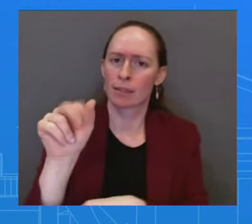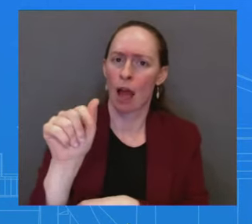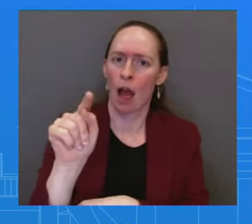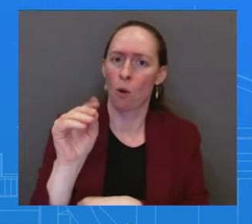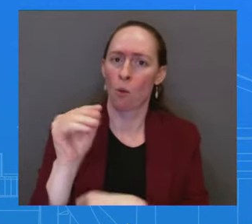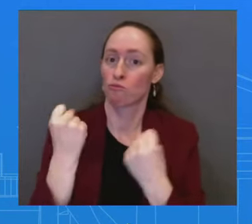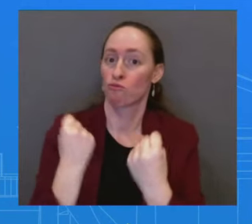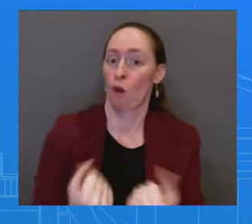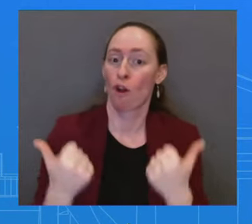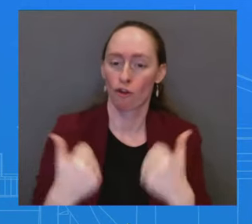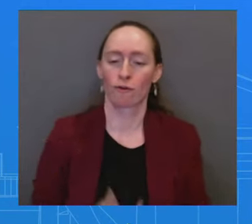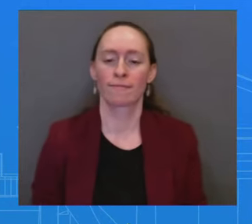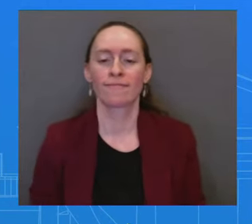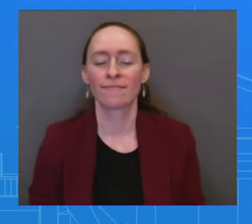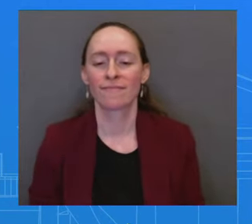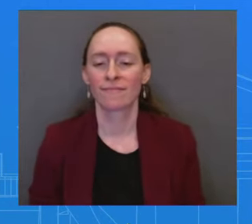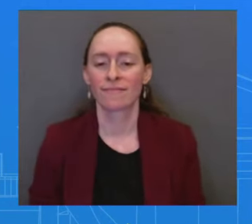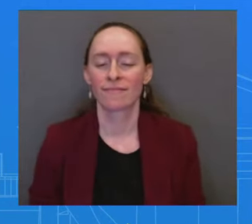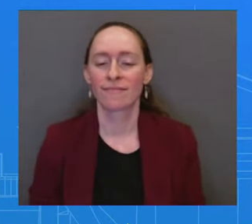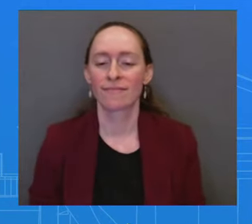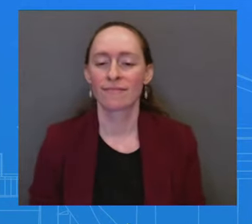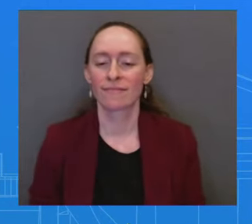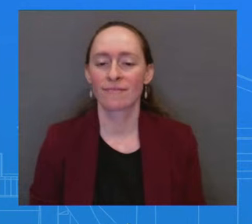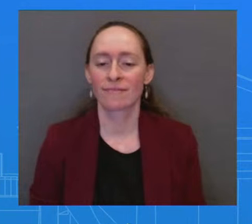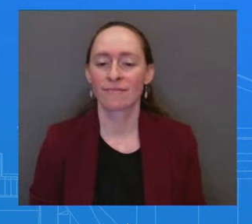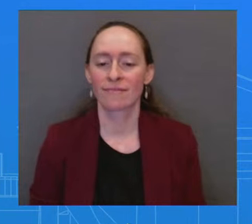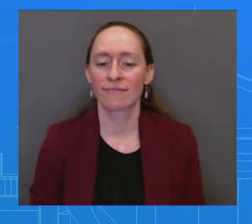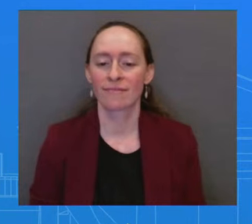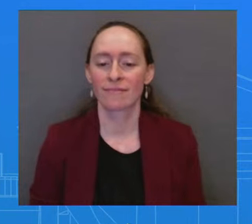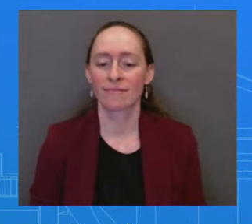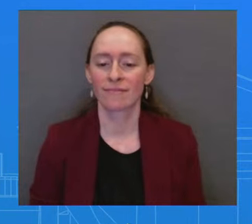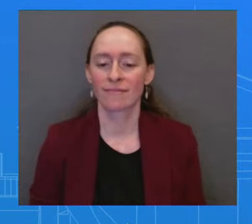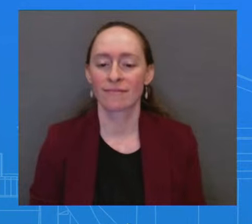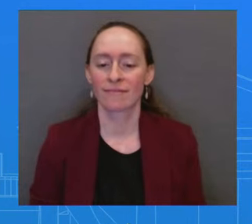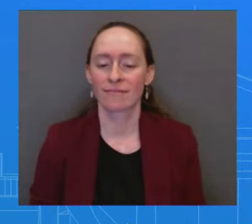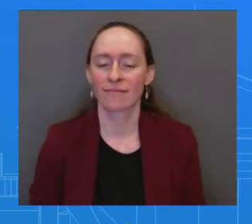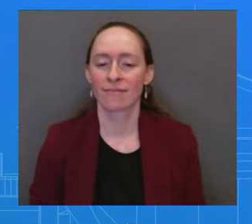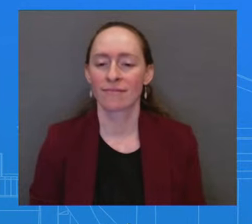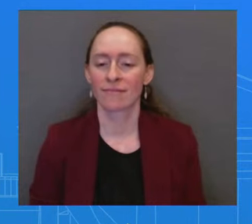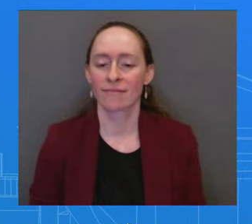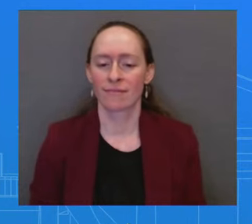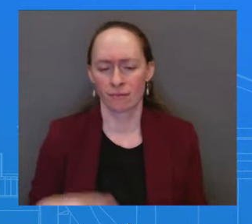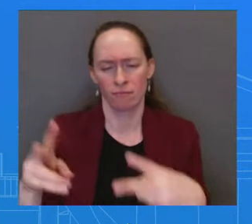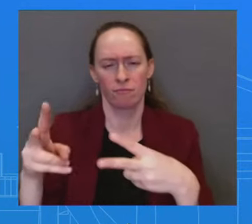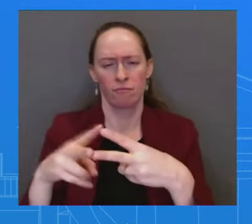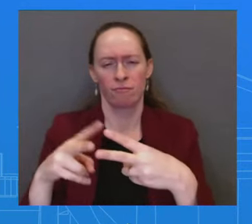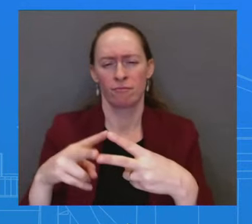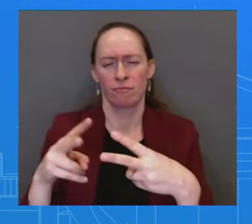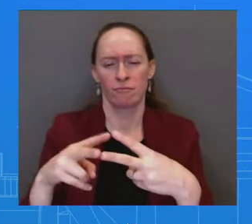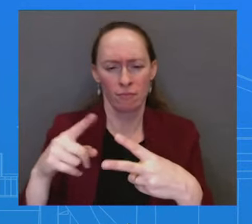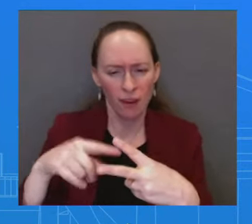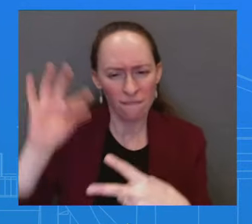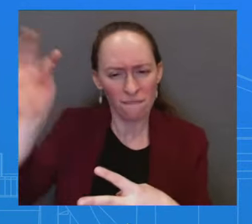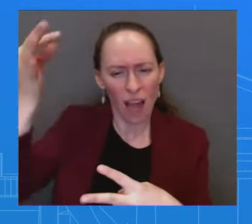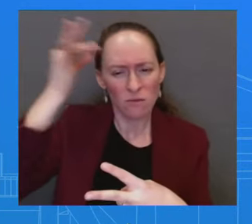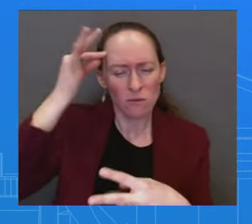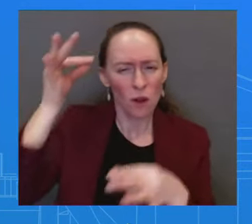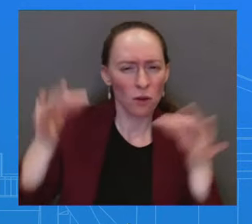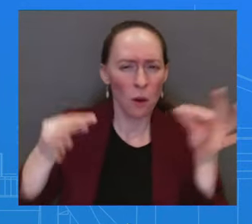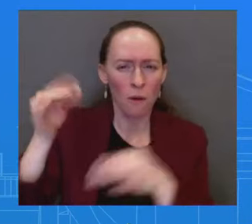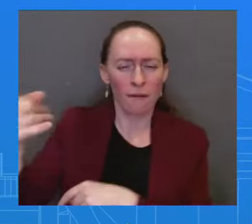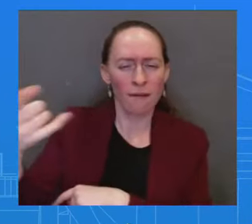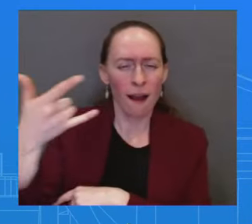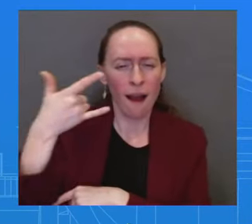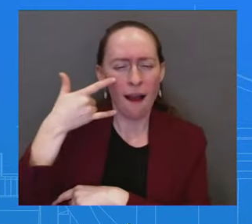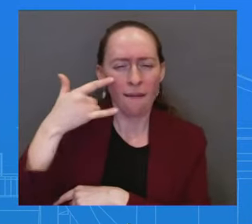first, a federal court in California this week is scheduled to hear arguments in a lawsuit from civil and human rights advocates